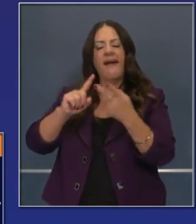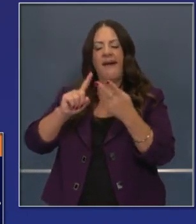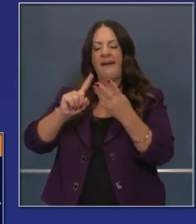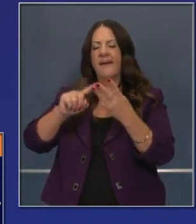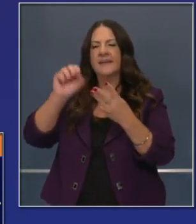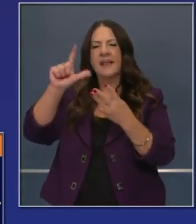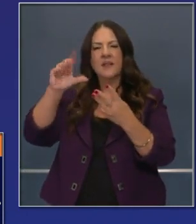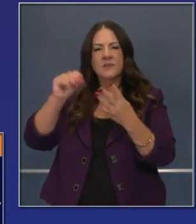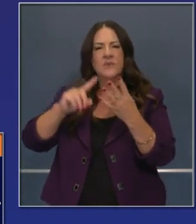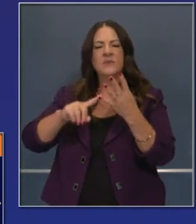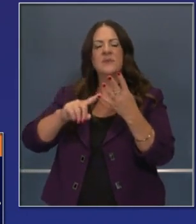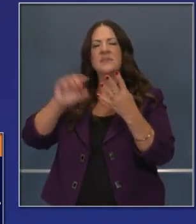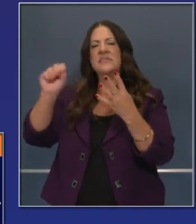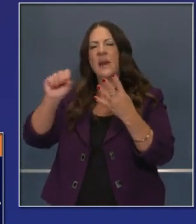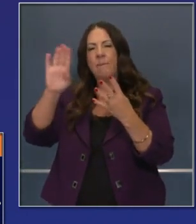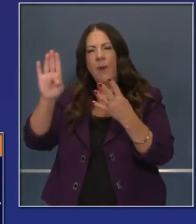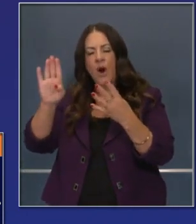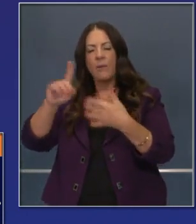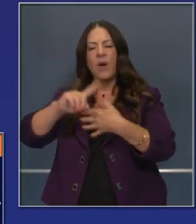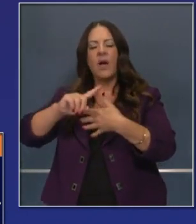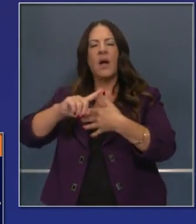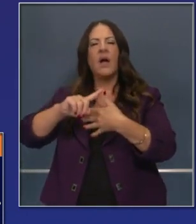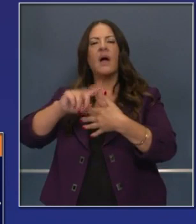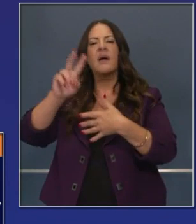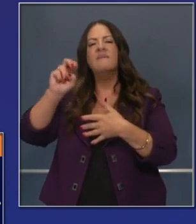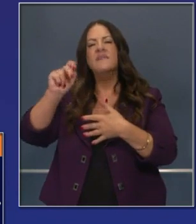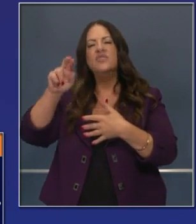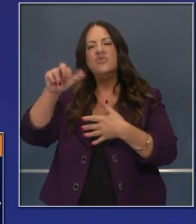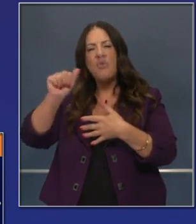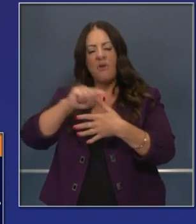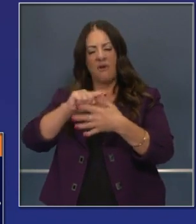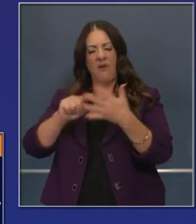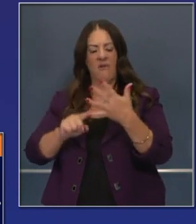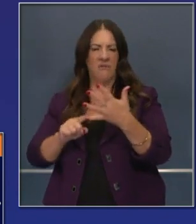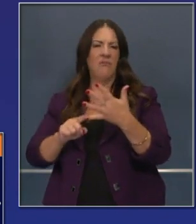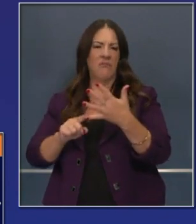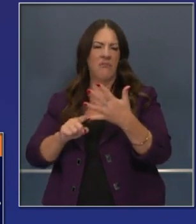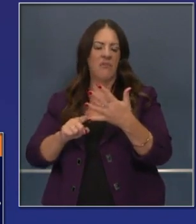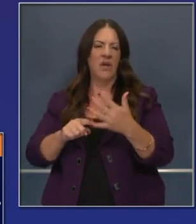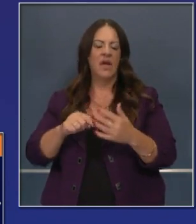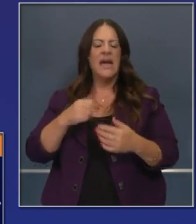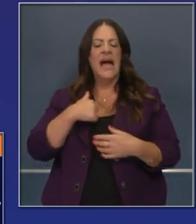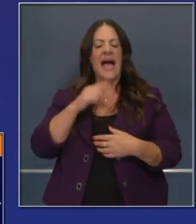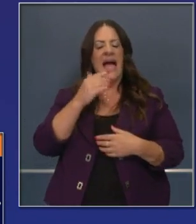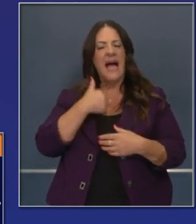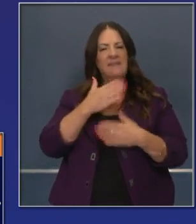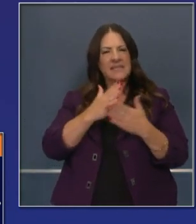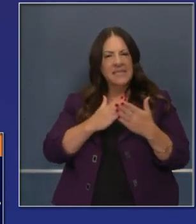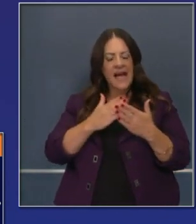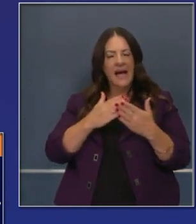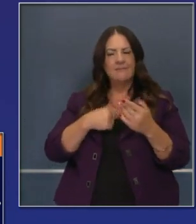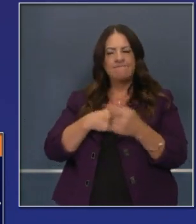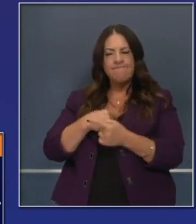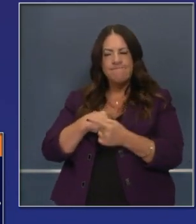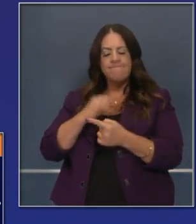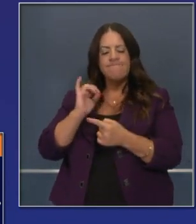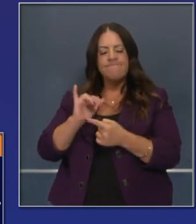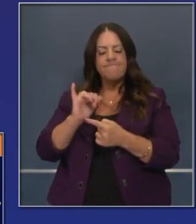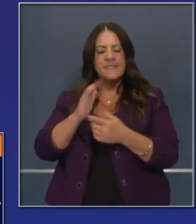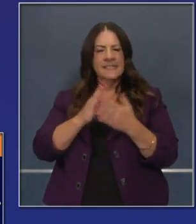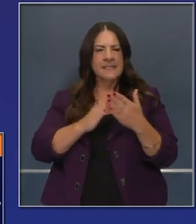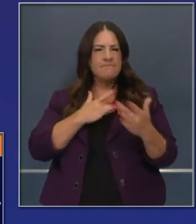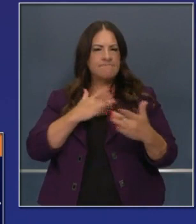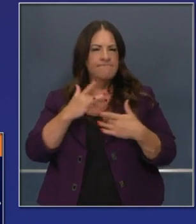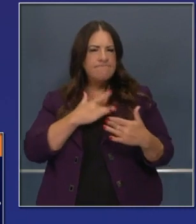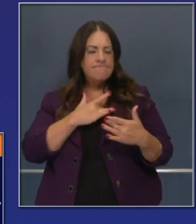Santa Barbara, and Ventura County when you pull them all together. So again, some concern and some points